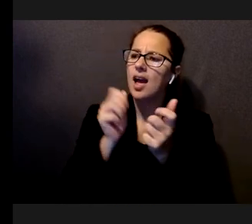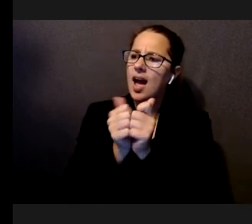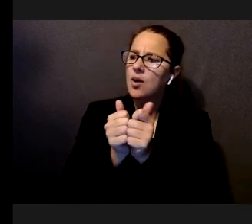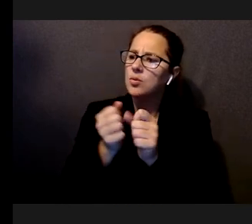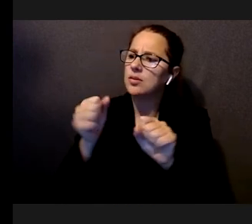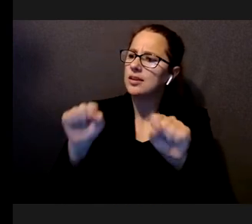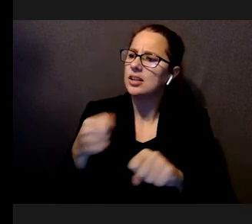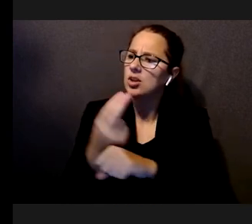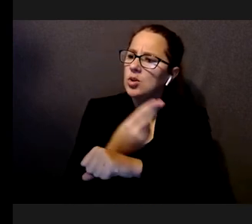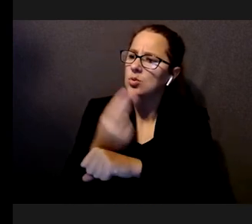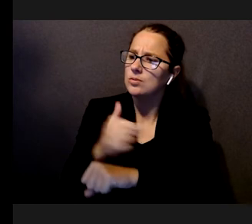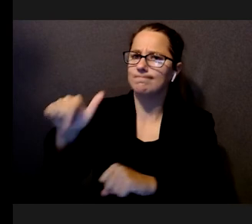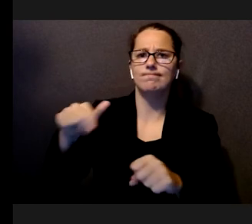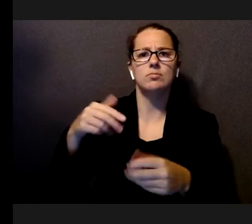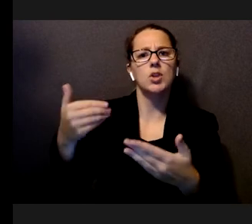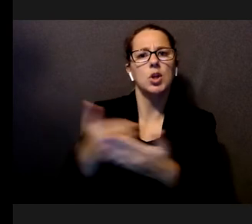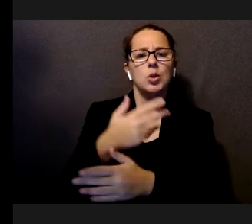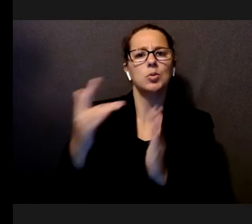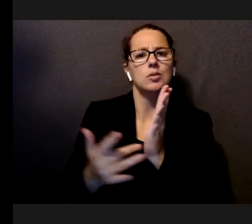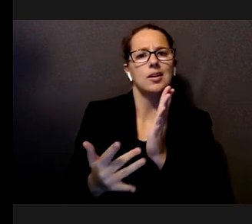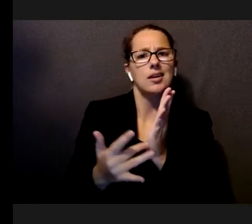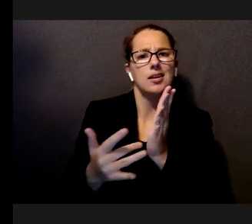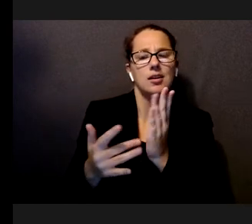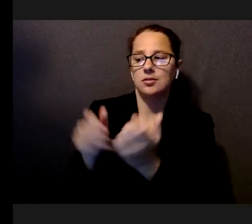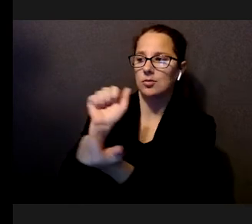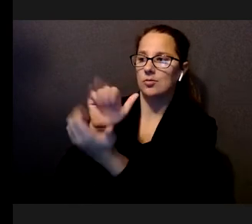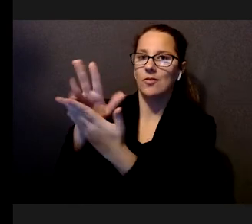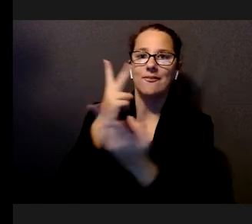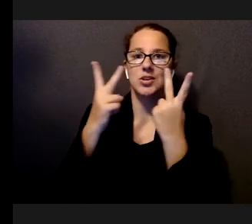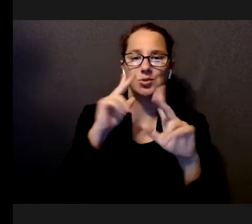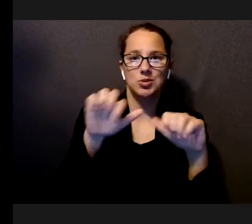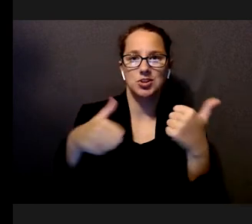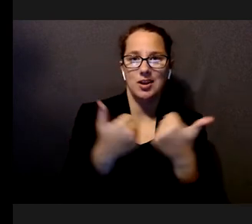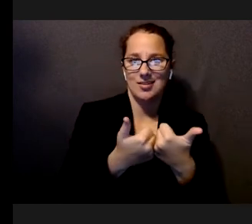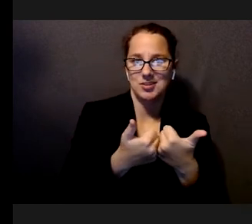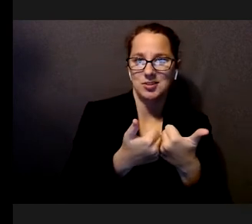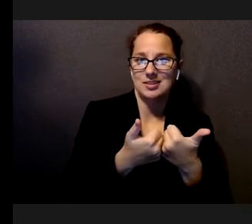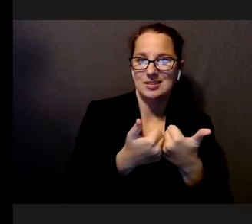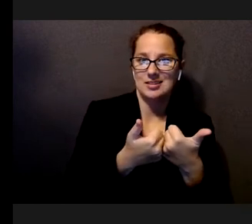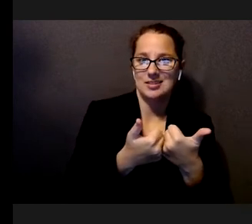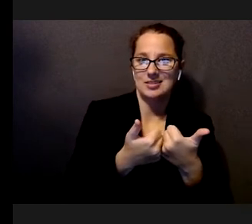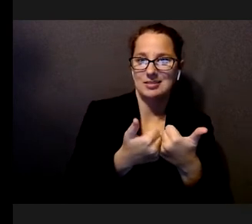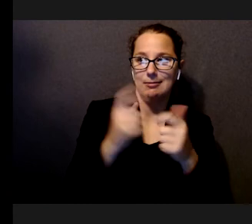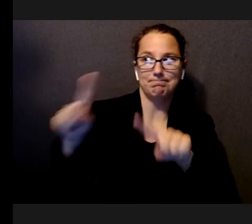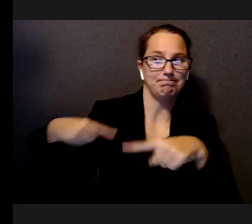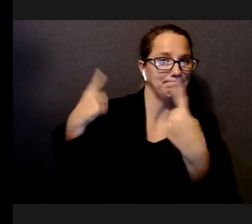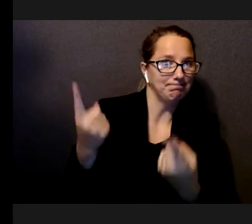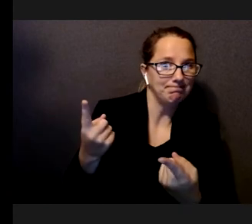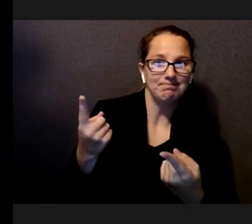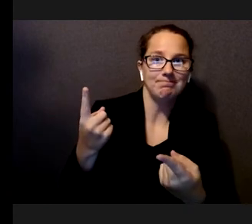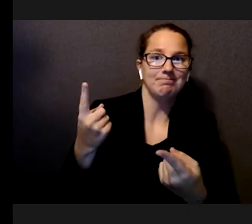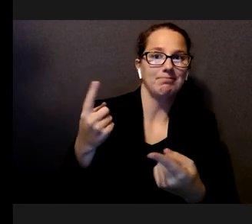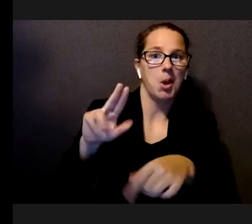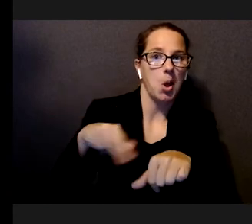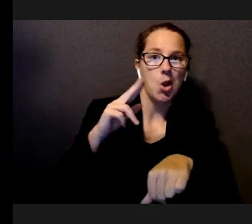augmented reality, how we can leverage this new technology to address visual challenges that can't be solved with these more